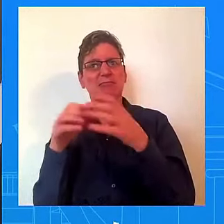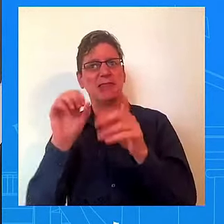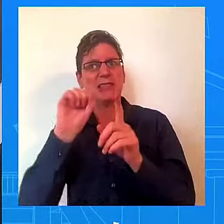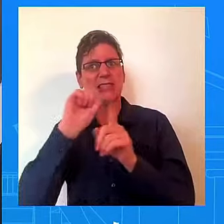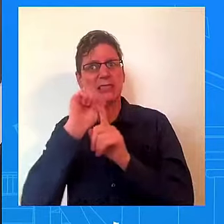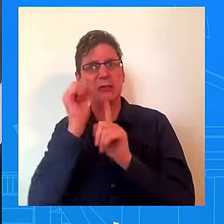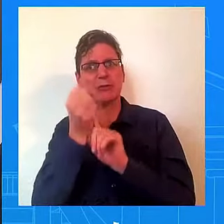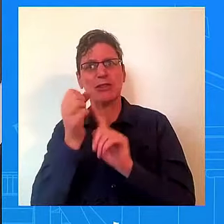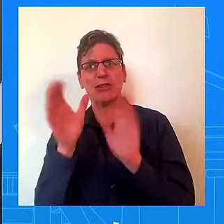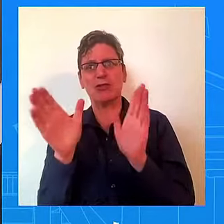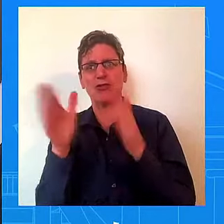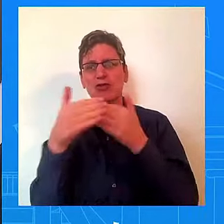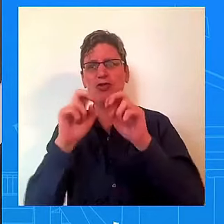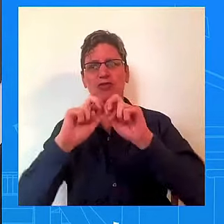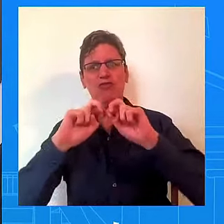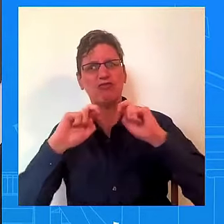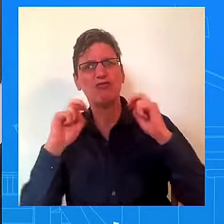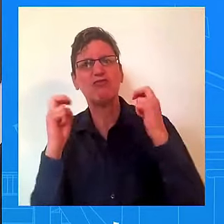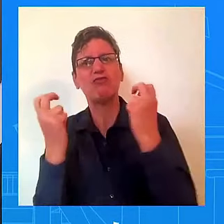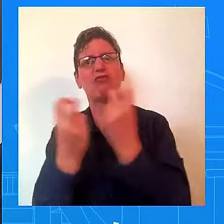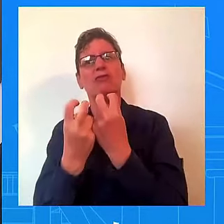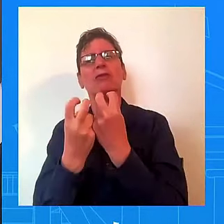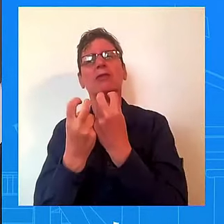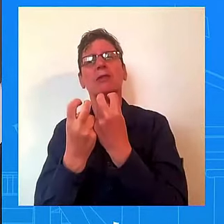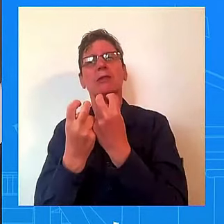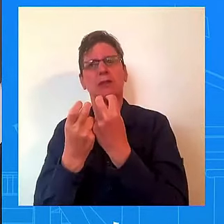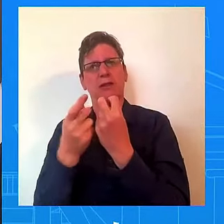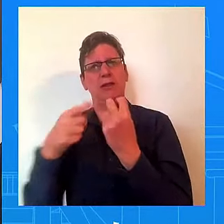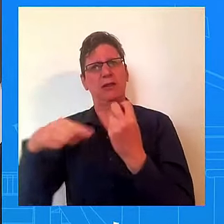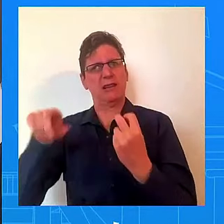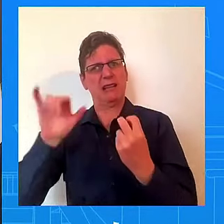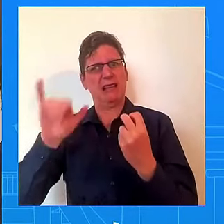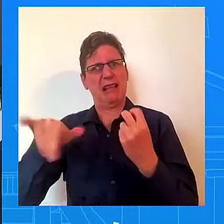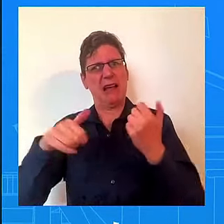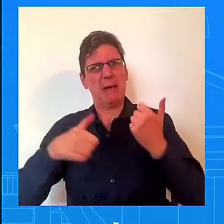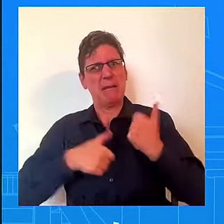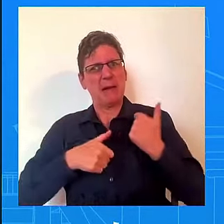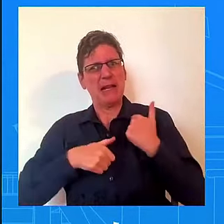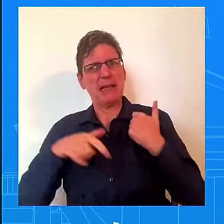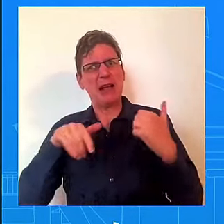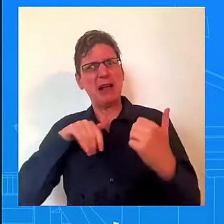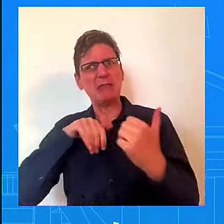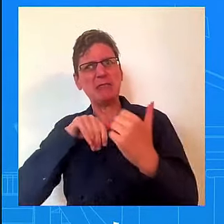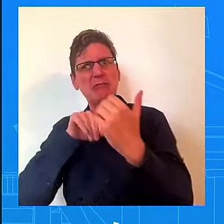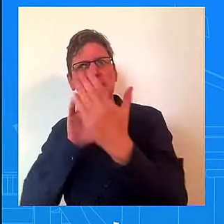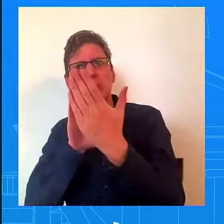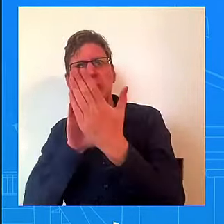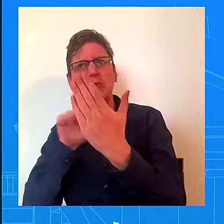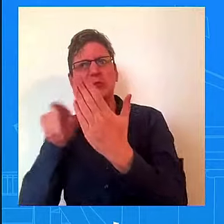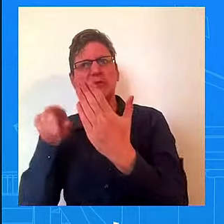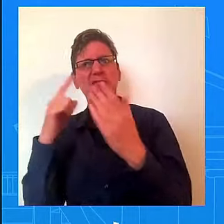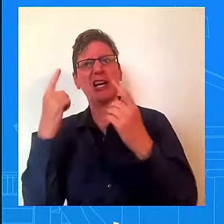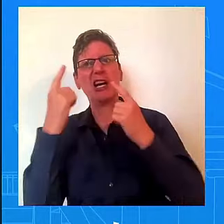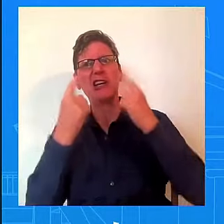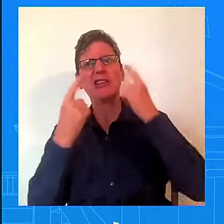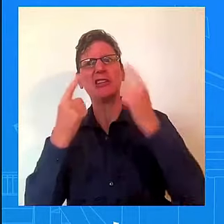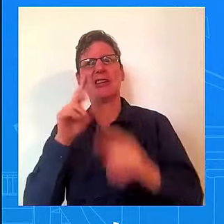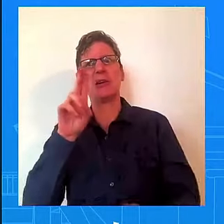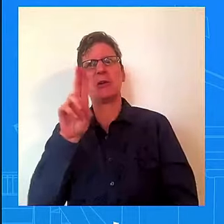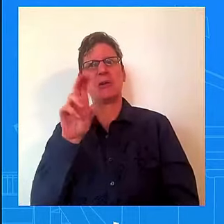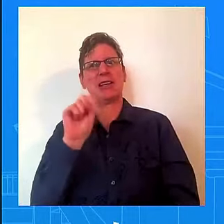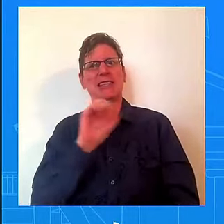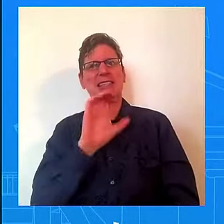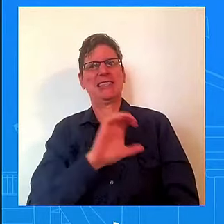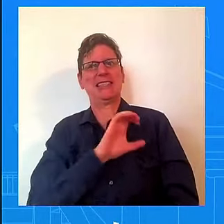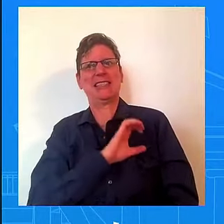help release the U.S. citizens that are being held? I guess there will. Yeah. It's a very similar question that I just got from your colleague. appreciate